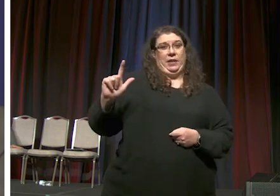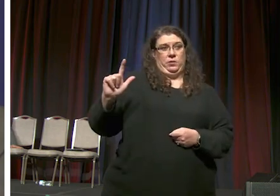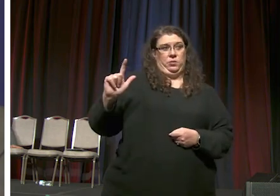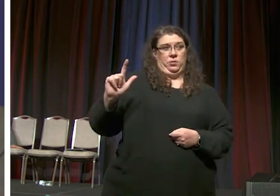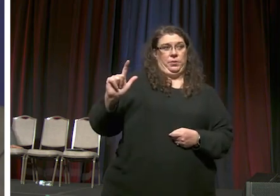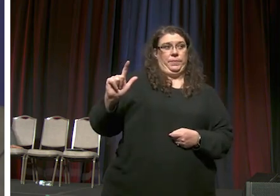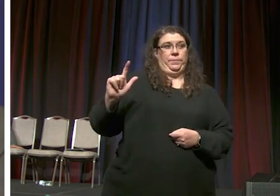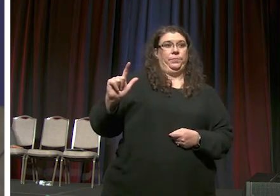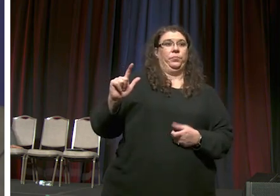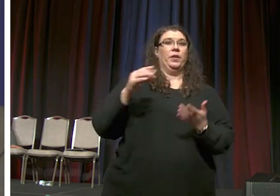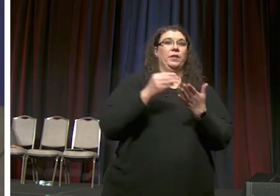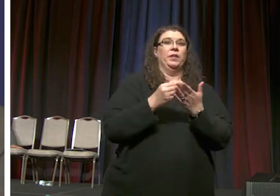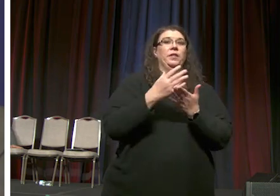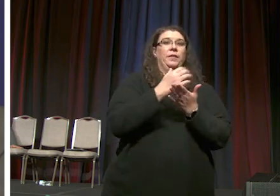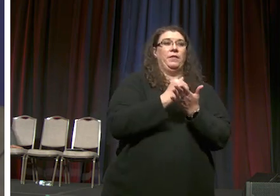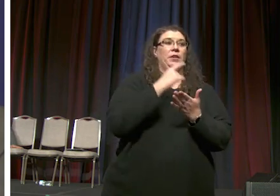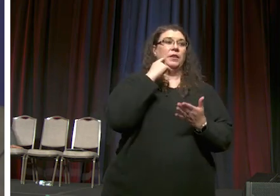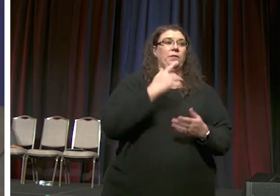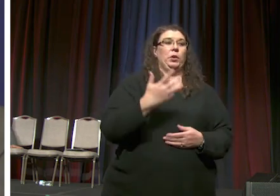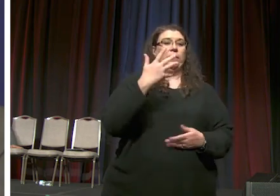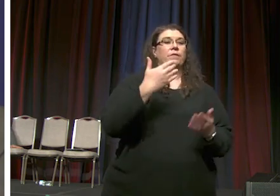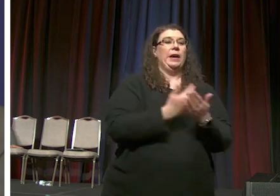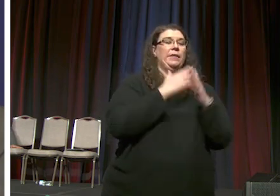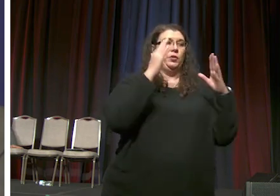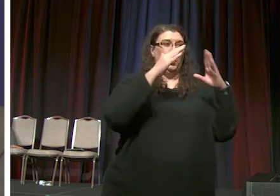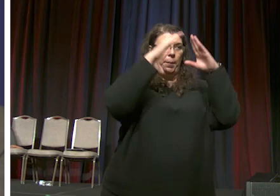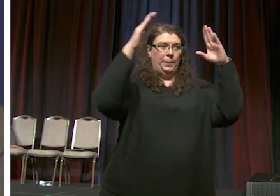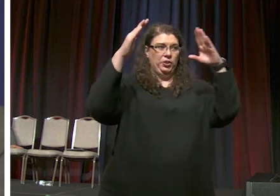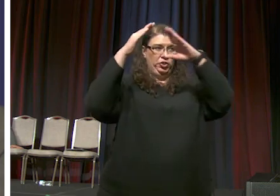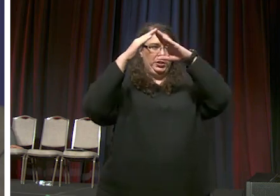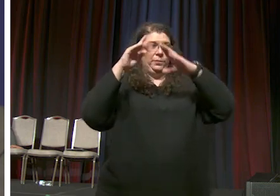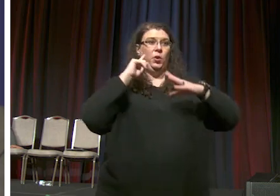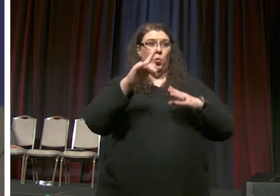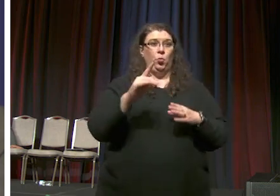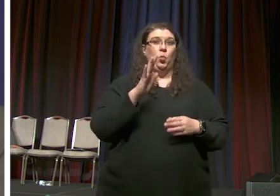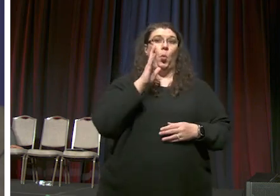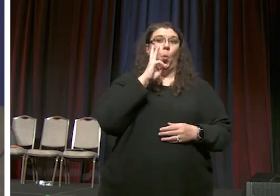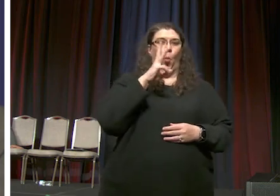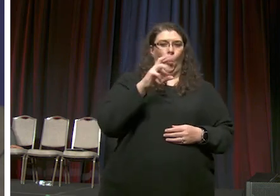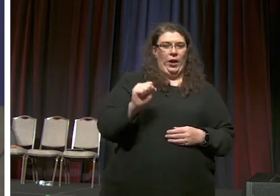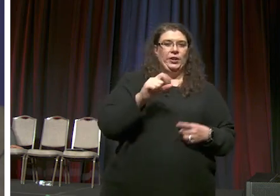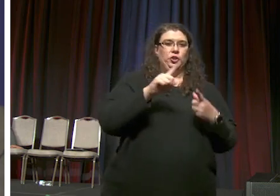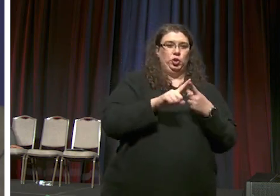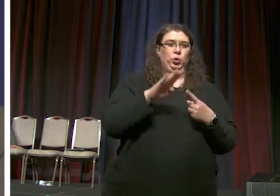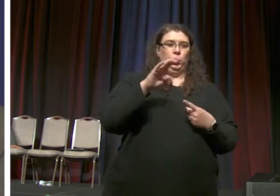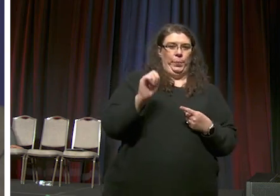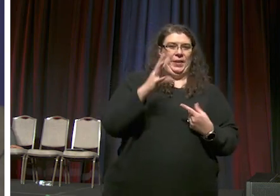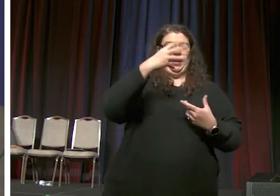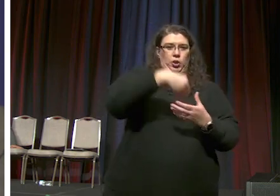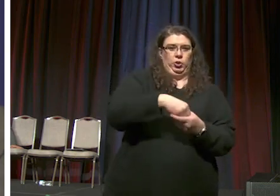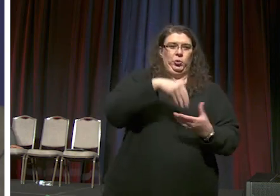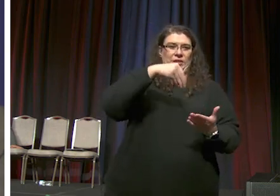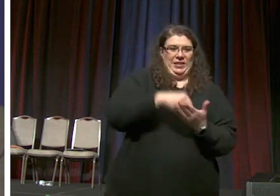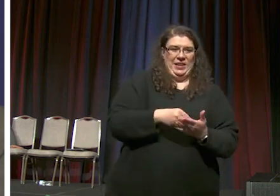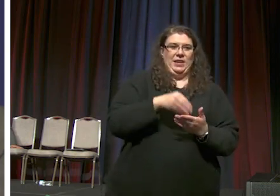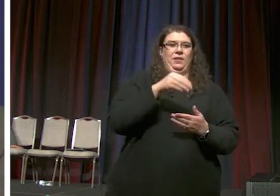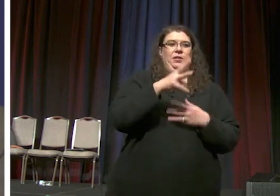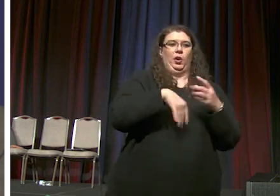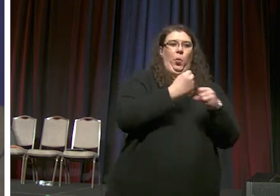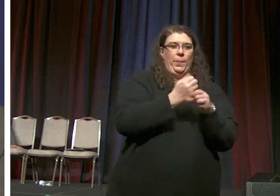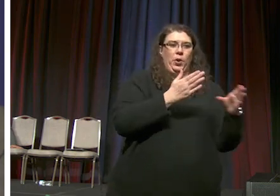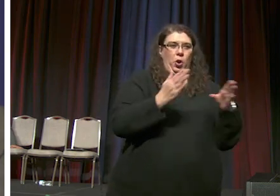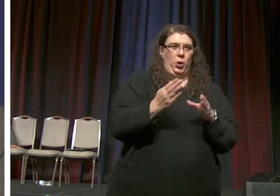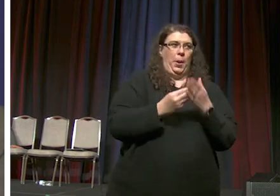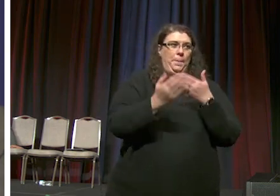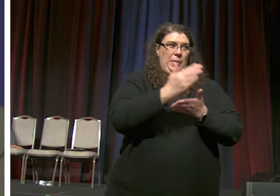the funding for the five new bishops was to be included in the quadrennial budget proposed so